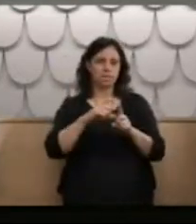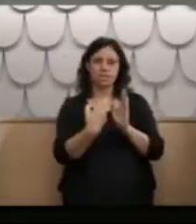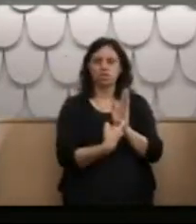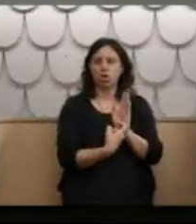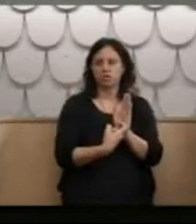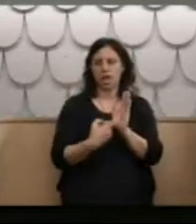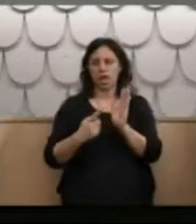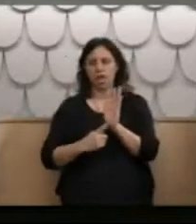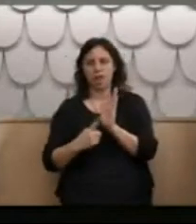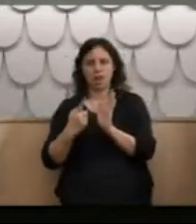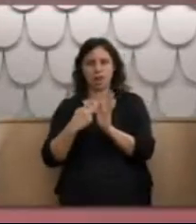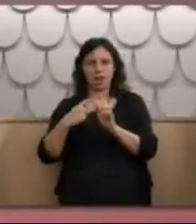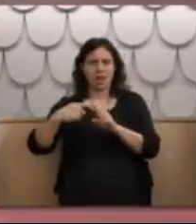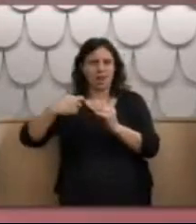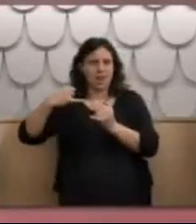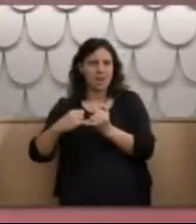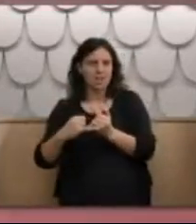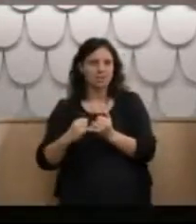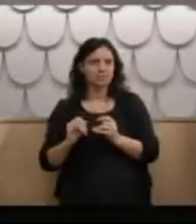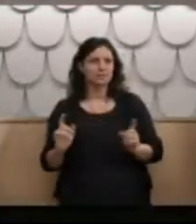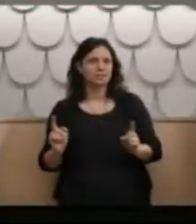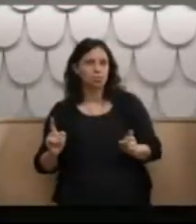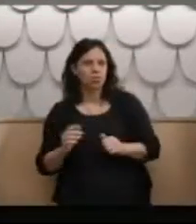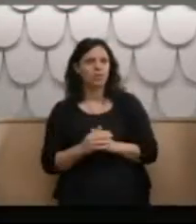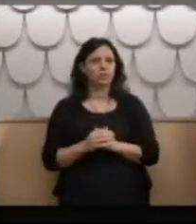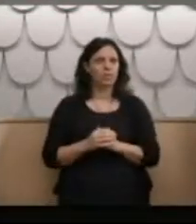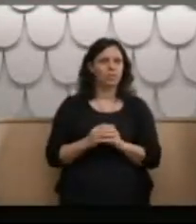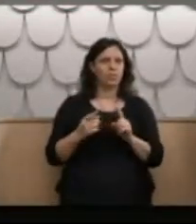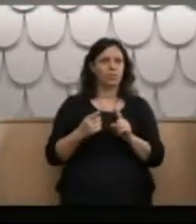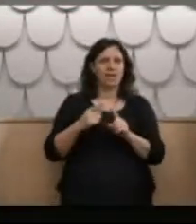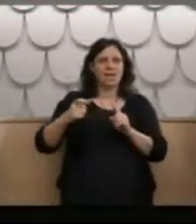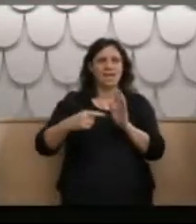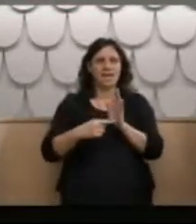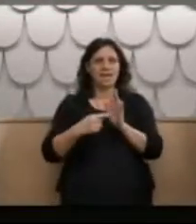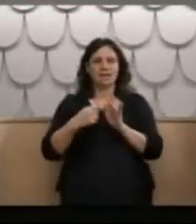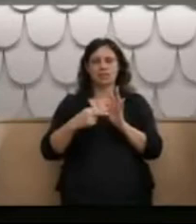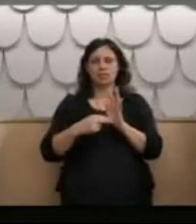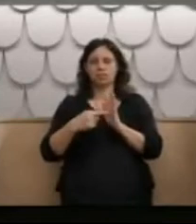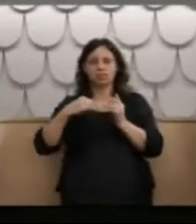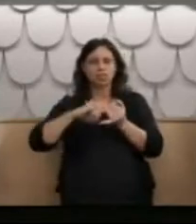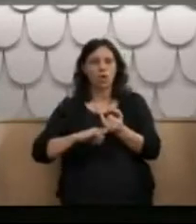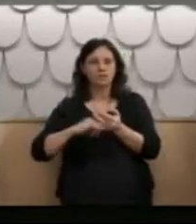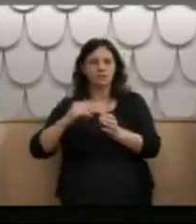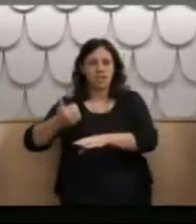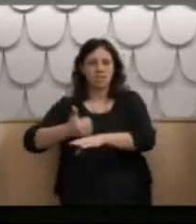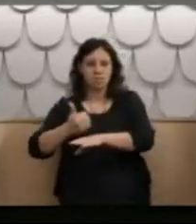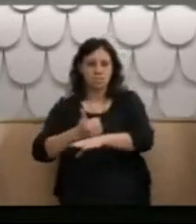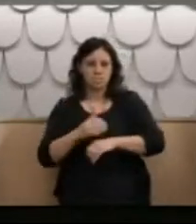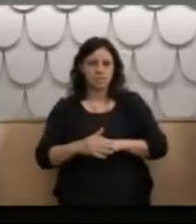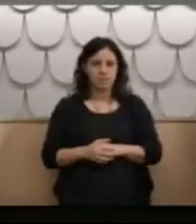So you've seen that note, haven't you? Have you got any comment on it? No. No. I...